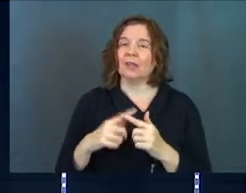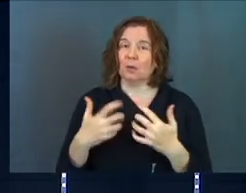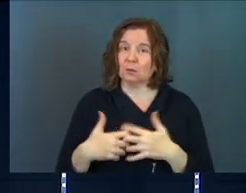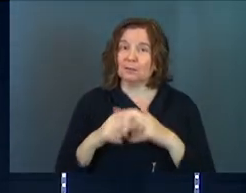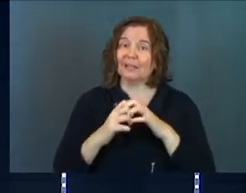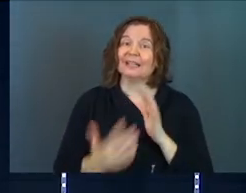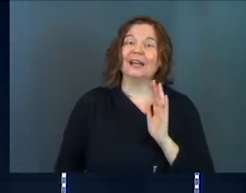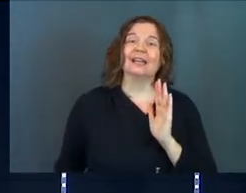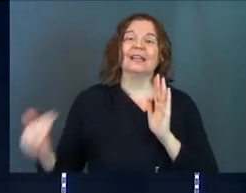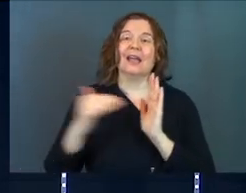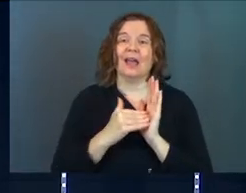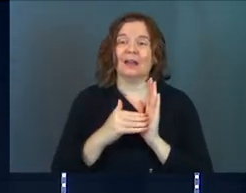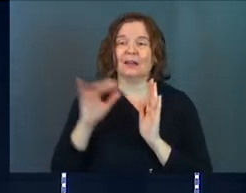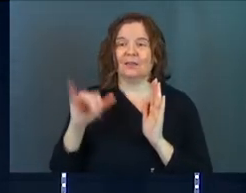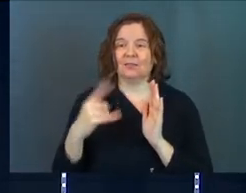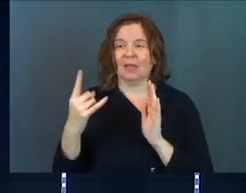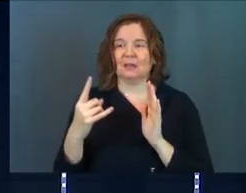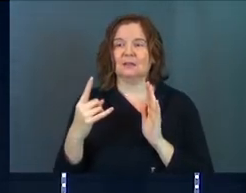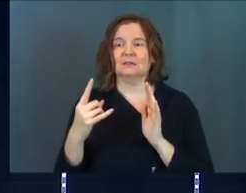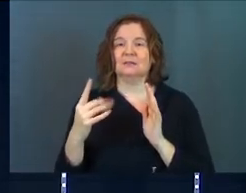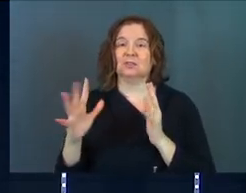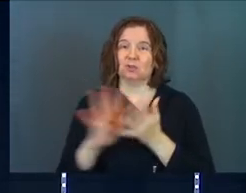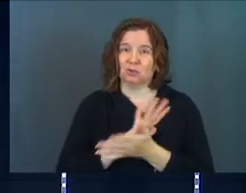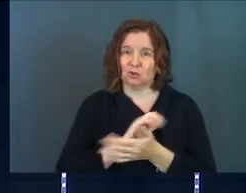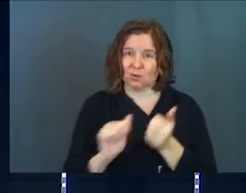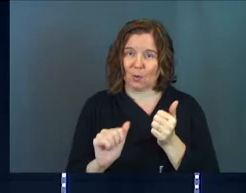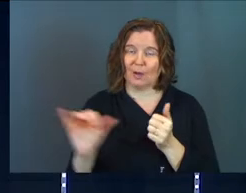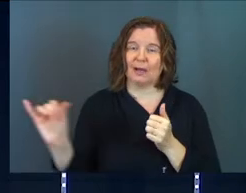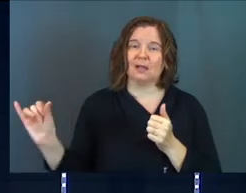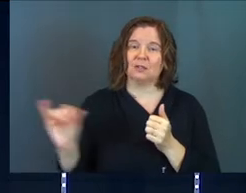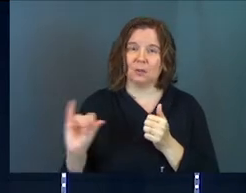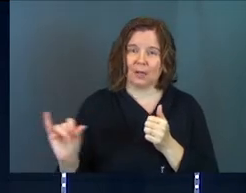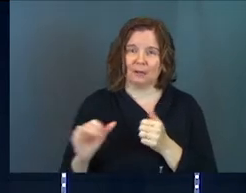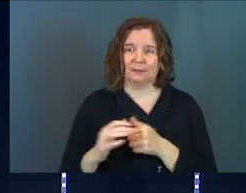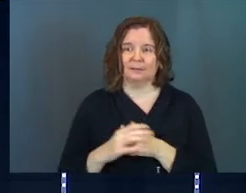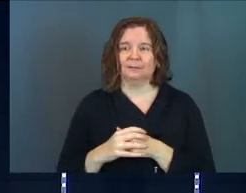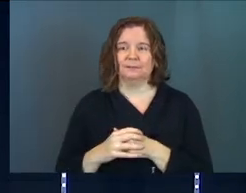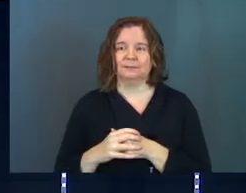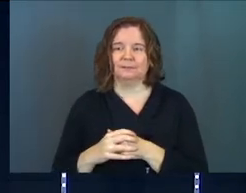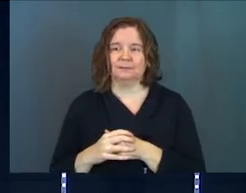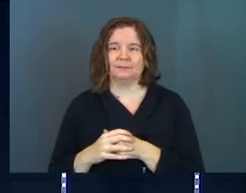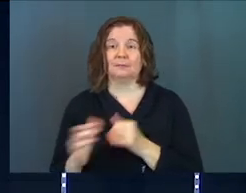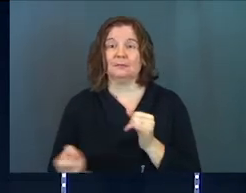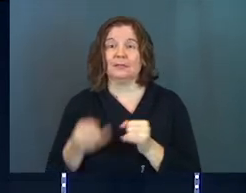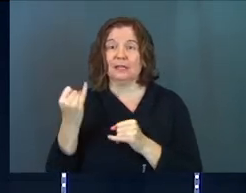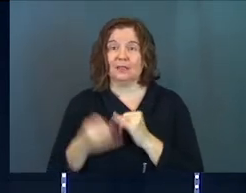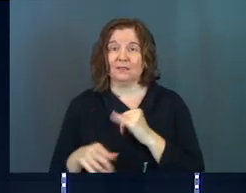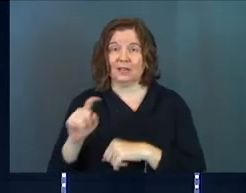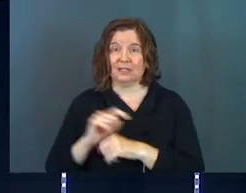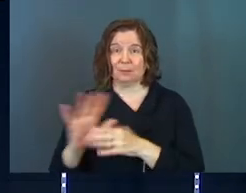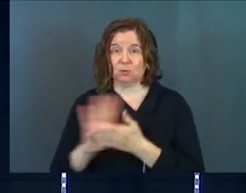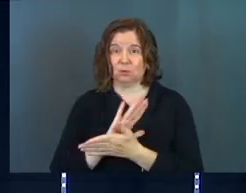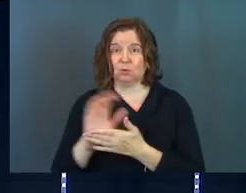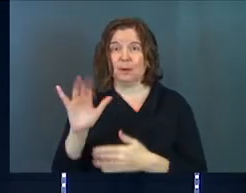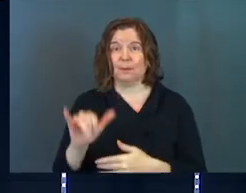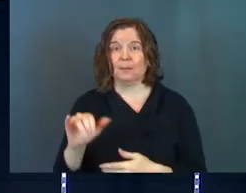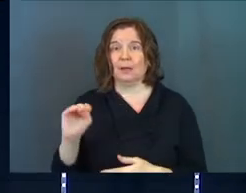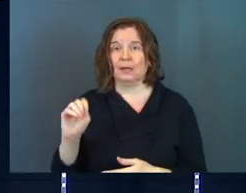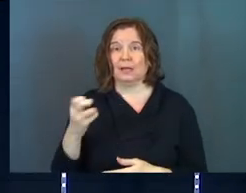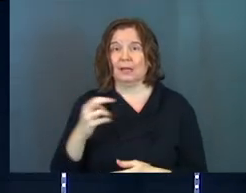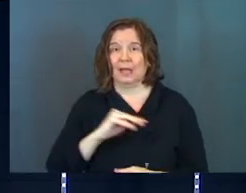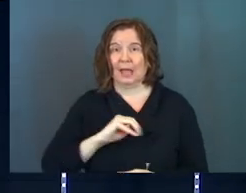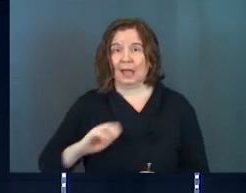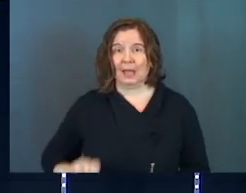was rebuilt again. And that one was destroyed as well. The final temple was destroyed by Emperor